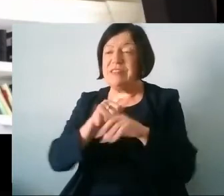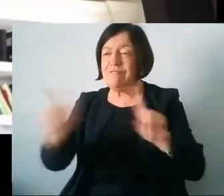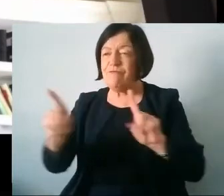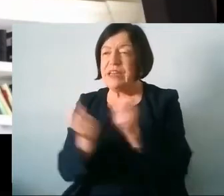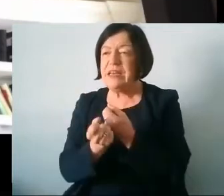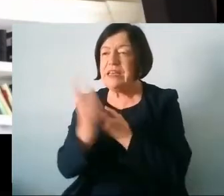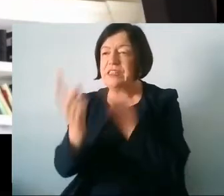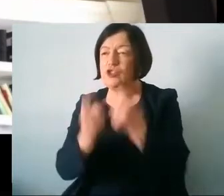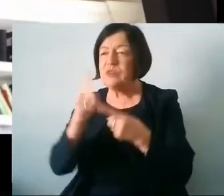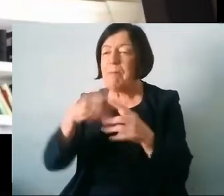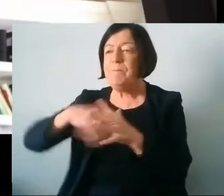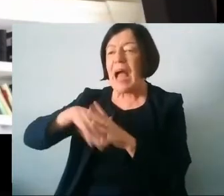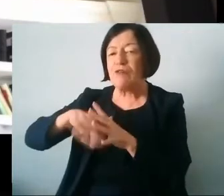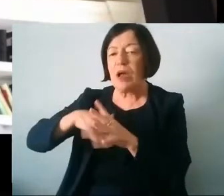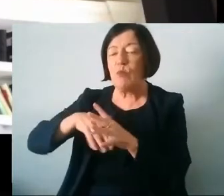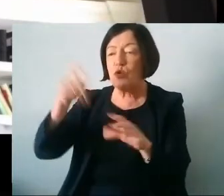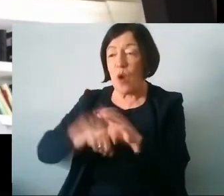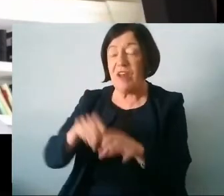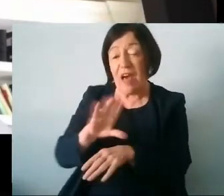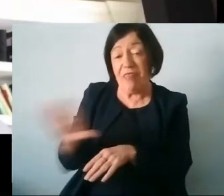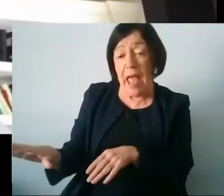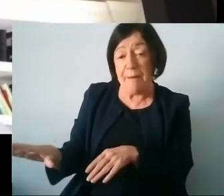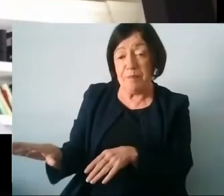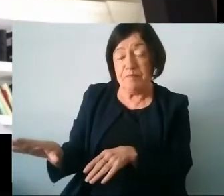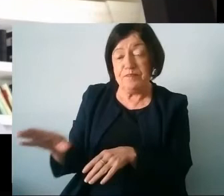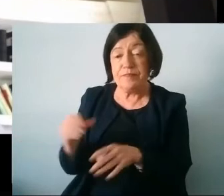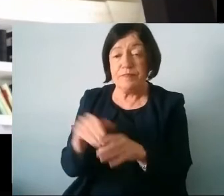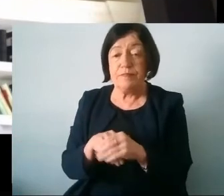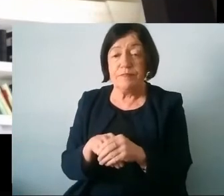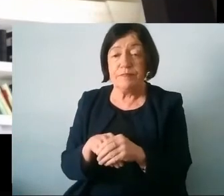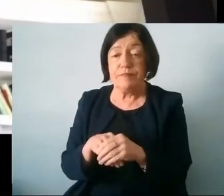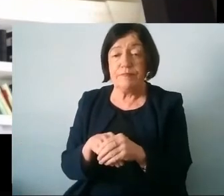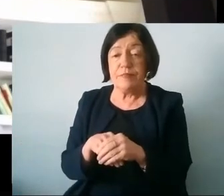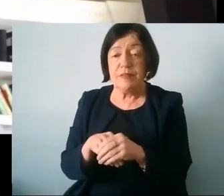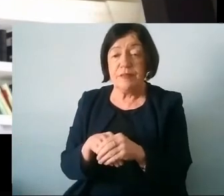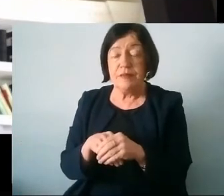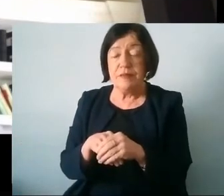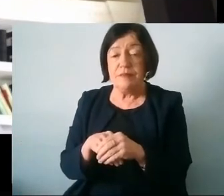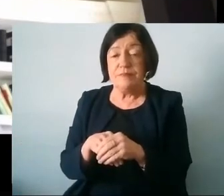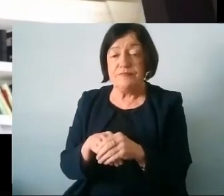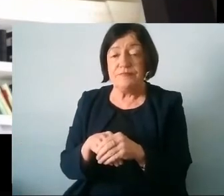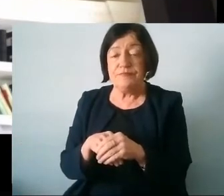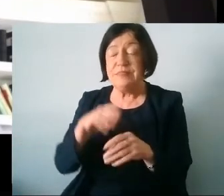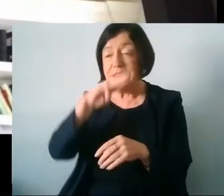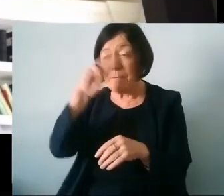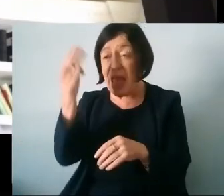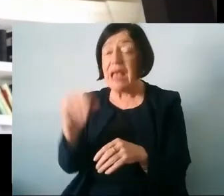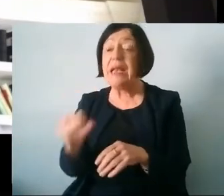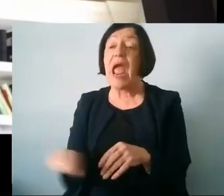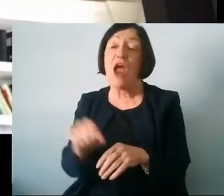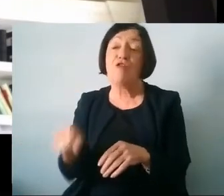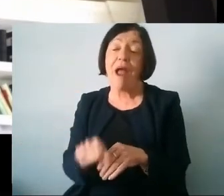background which would qualify them and um they the main area that